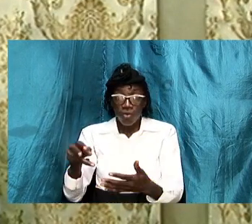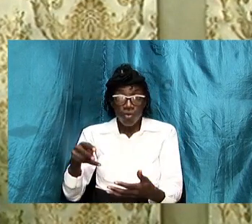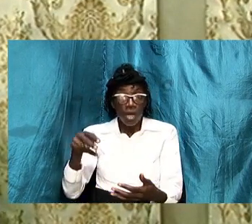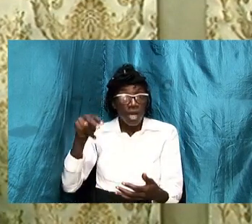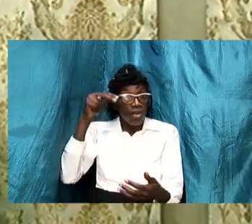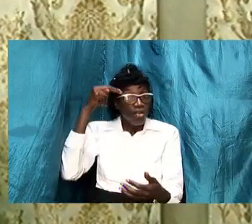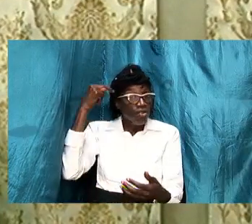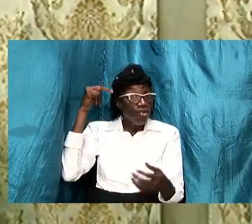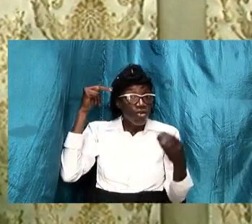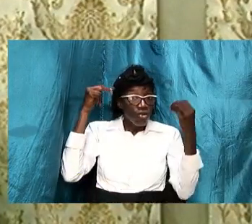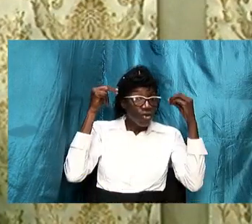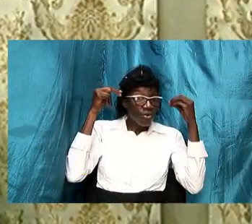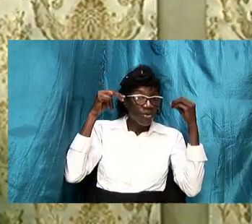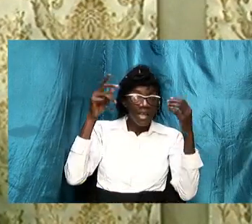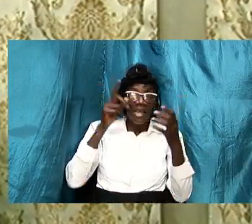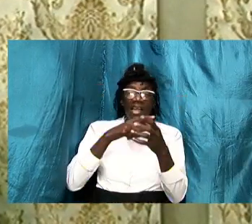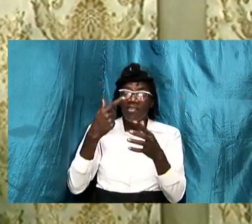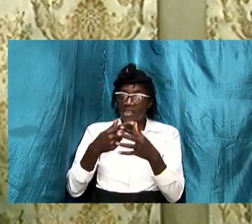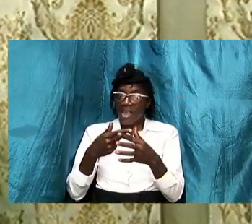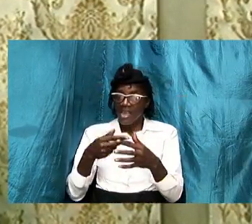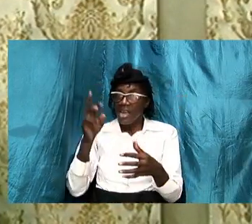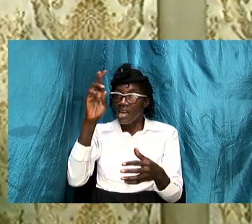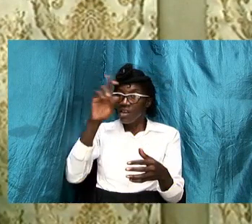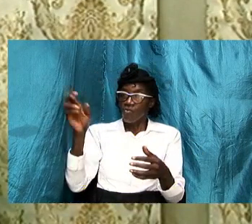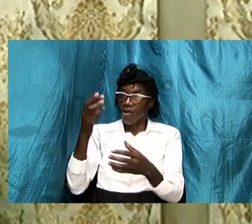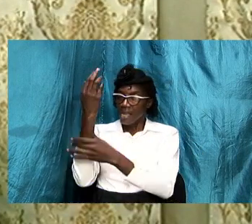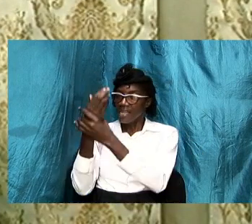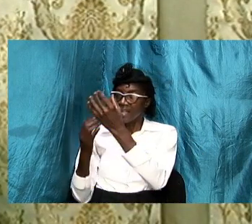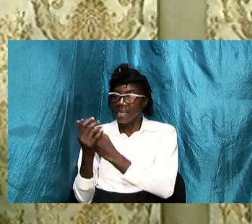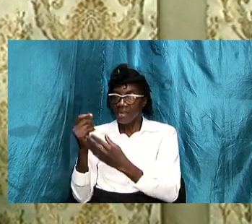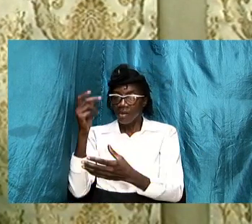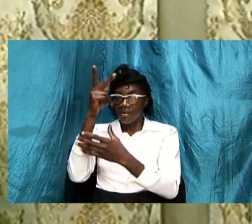my right hand which is a part of the body